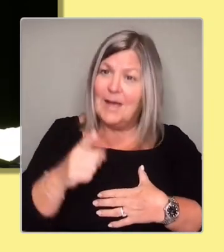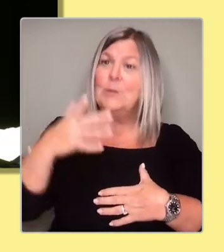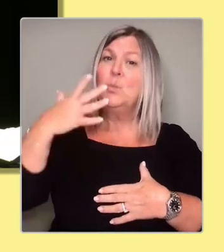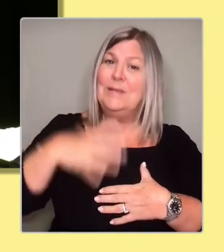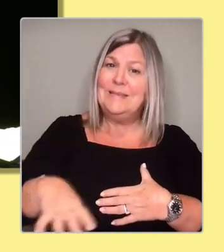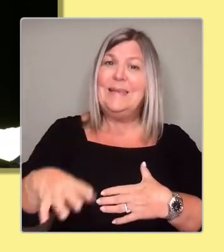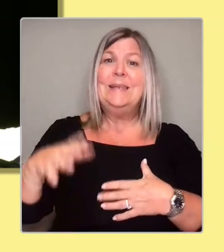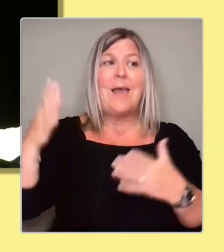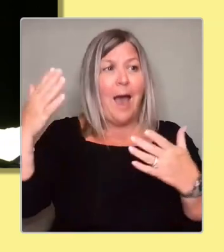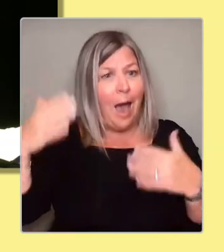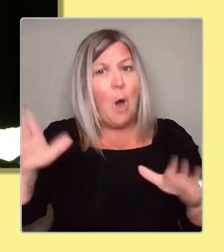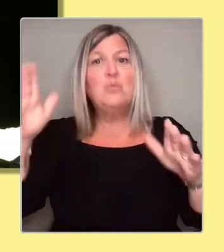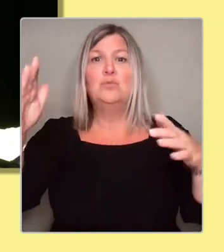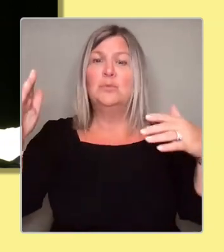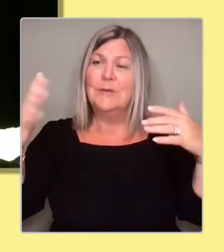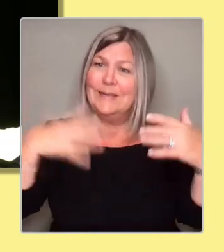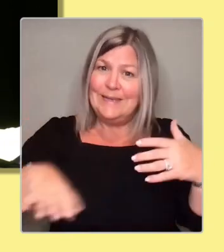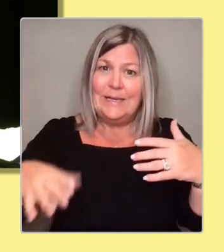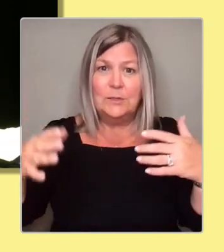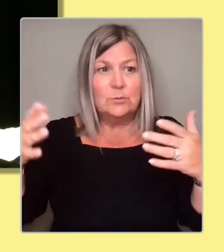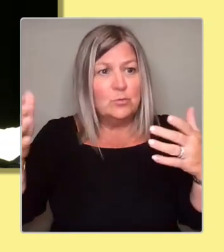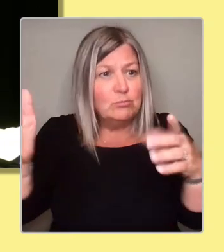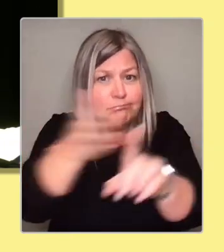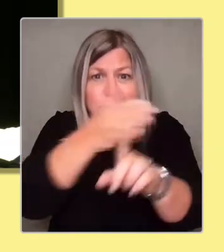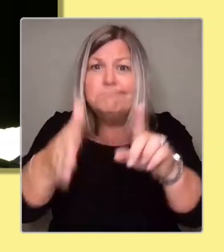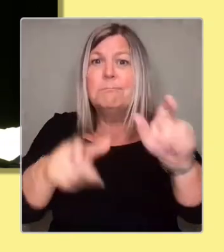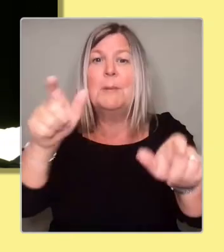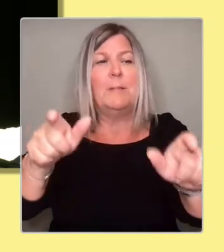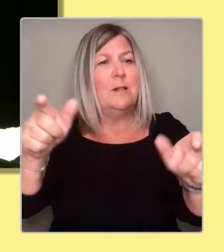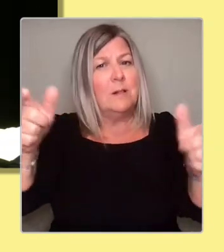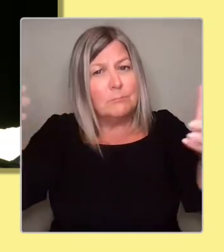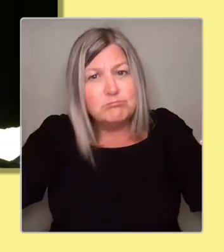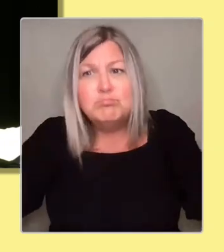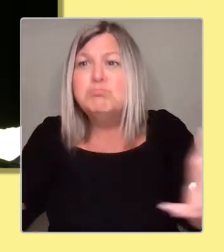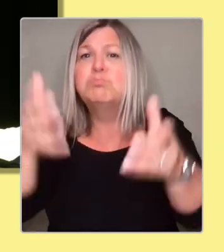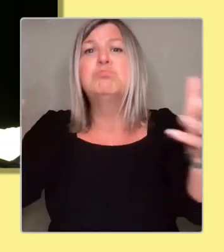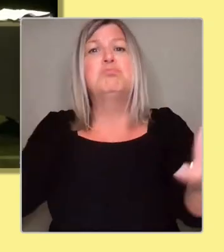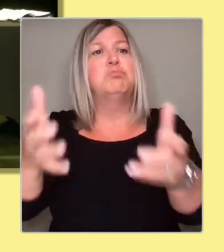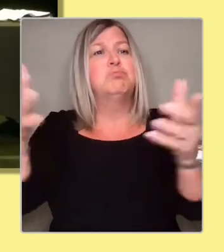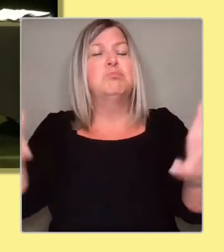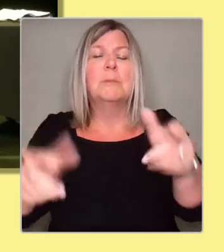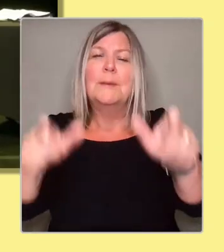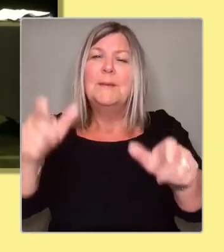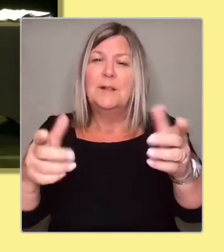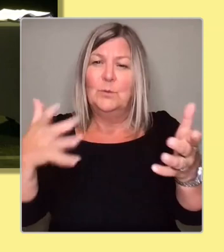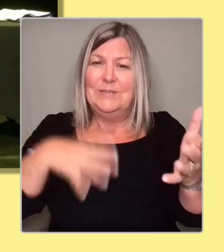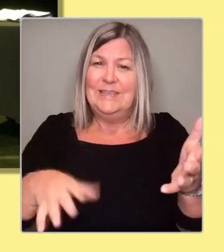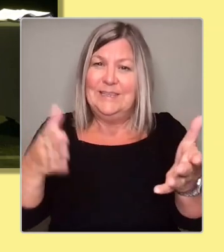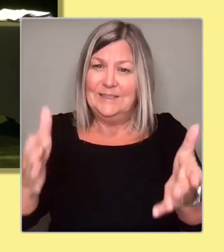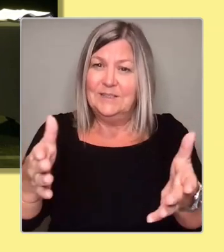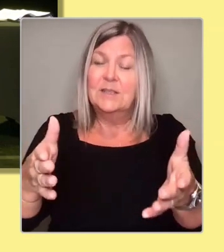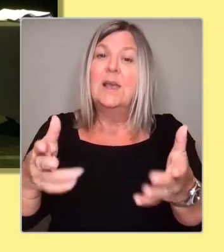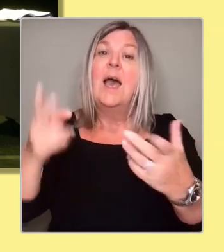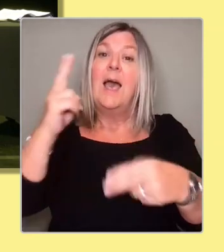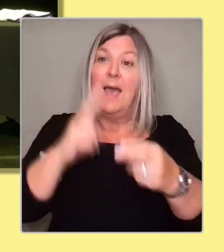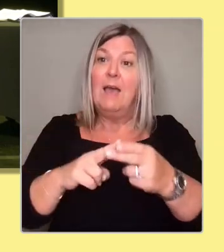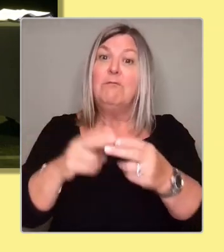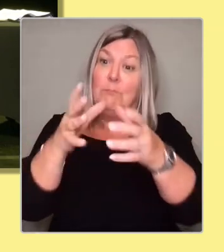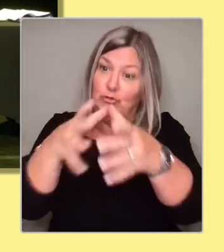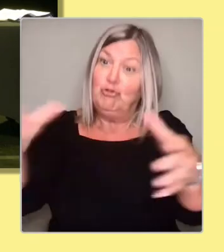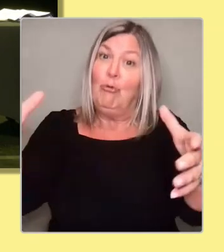for the reasons why we need independence. If we do that, it becomes politically inevitable. Thank you. And Ash.